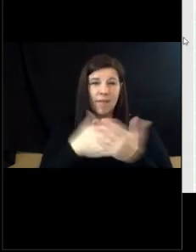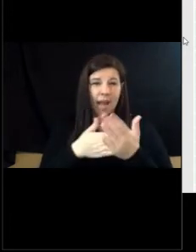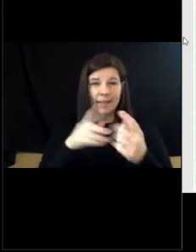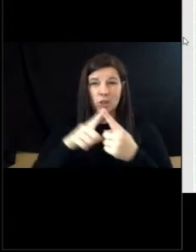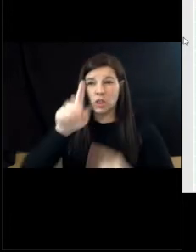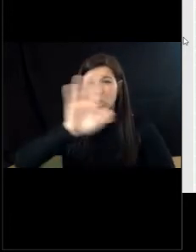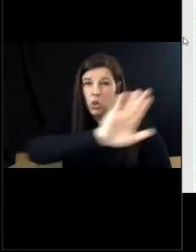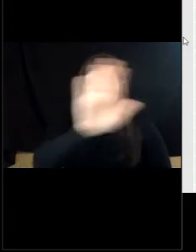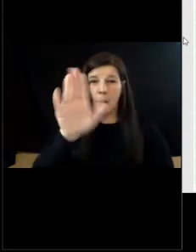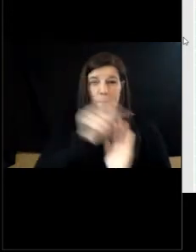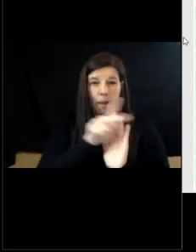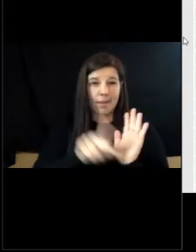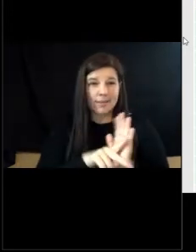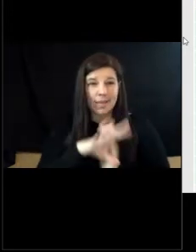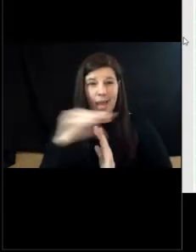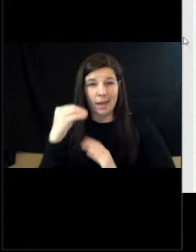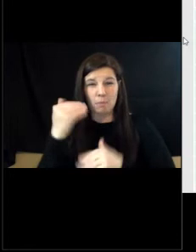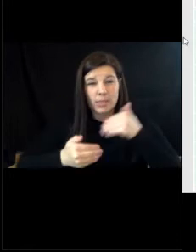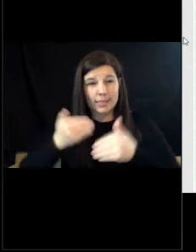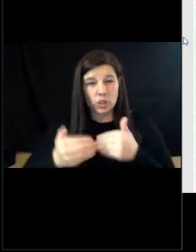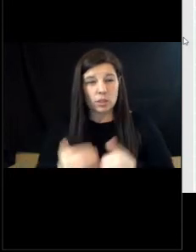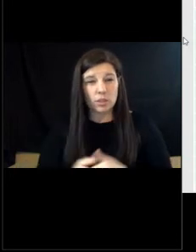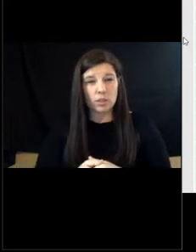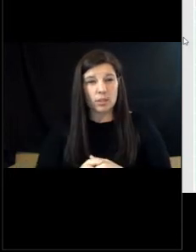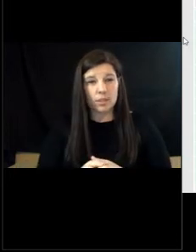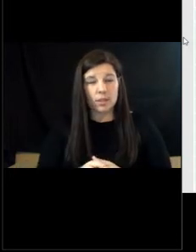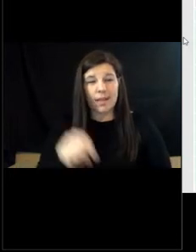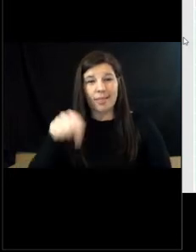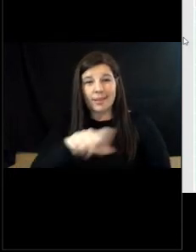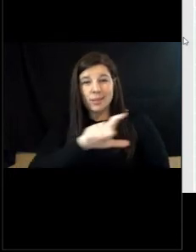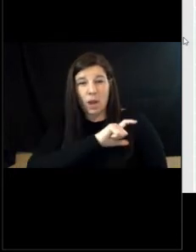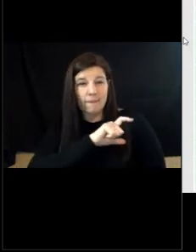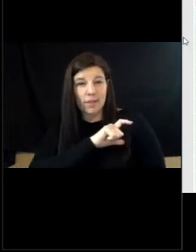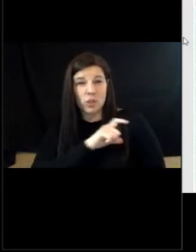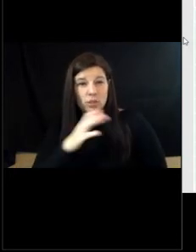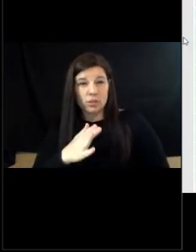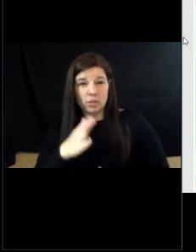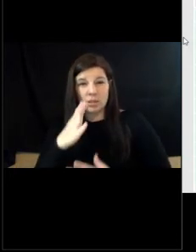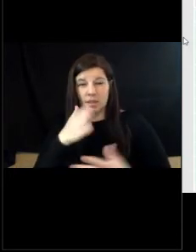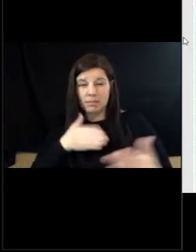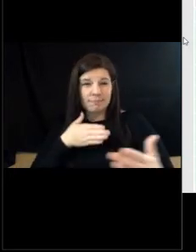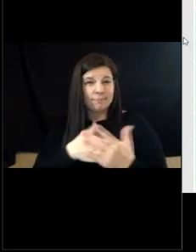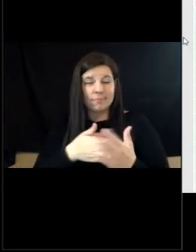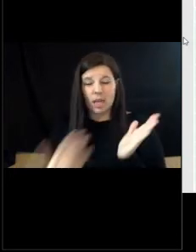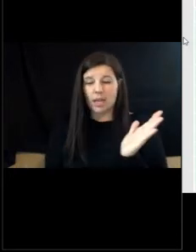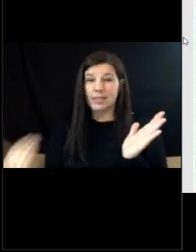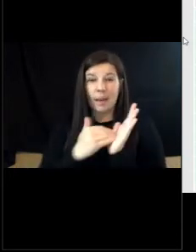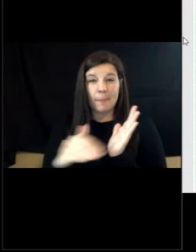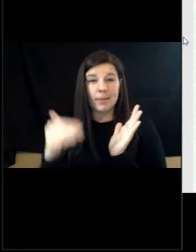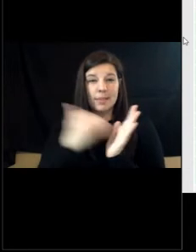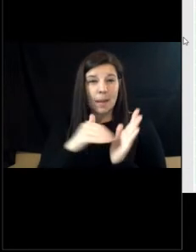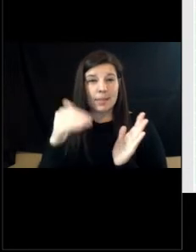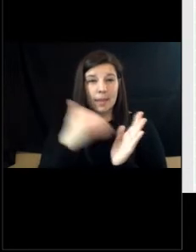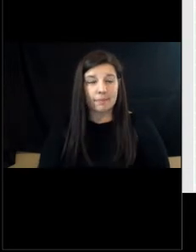policy and procedures which this officer has viciously violated time and time again